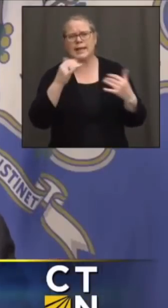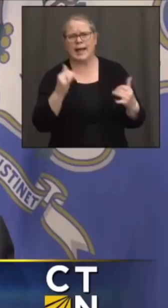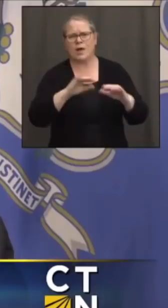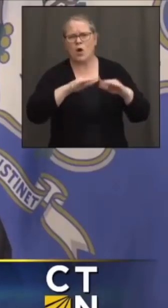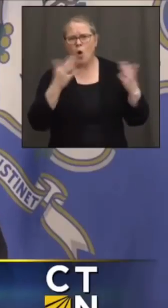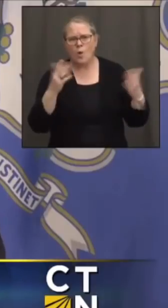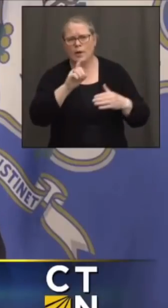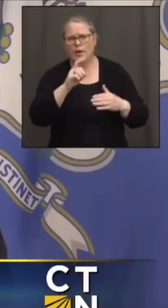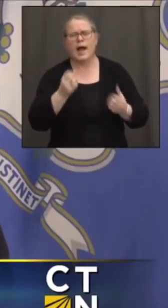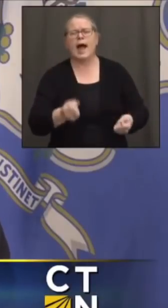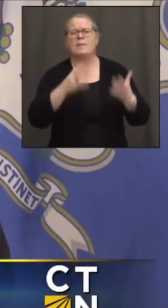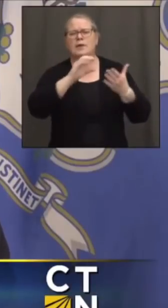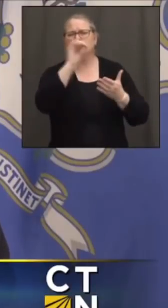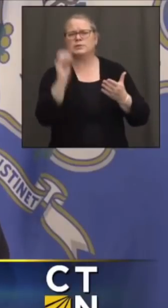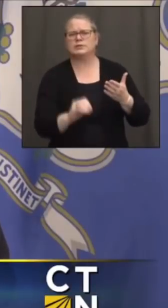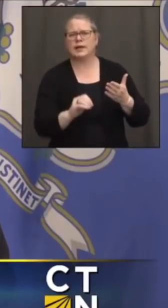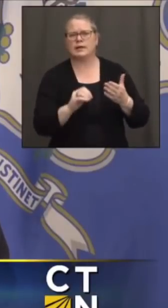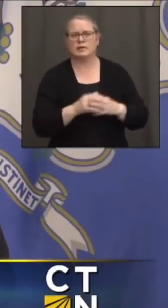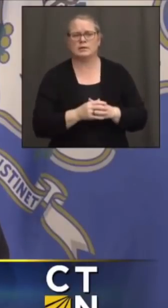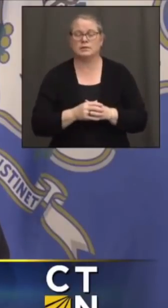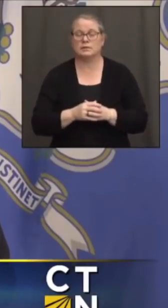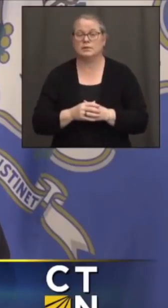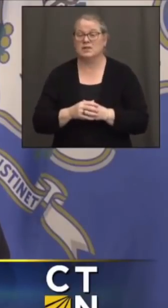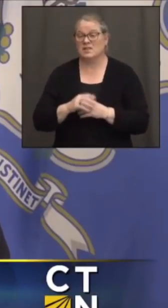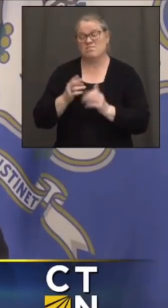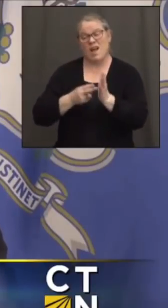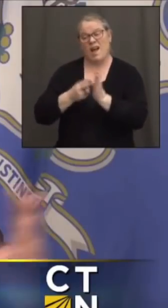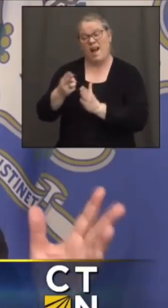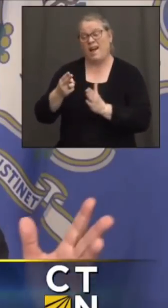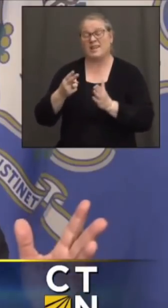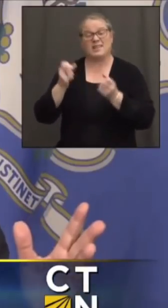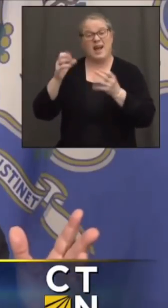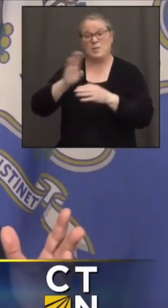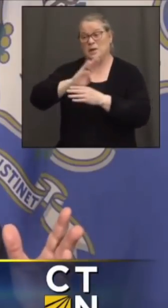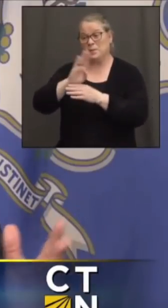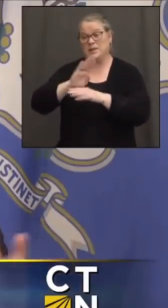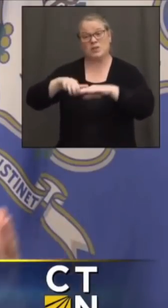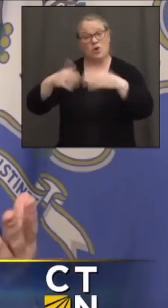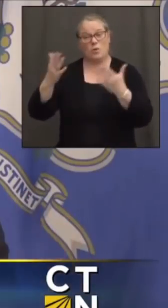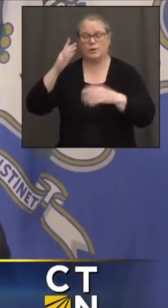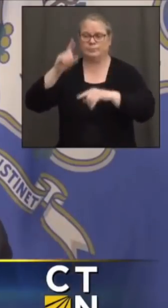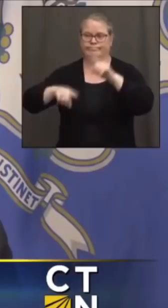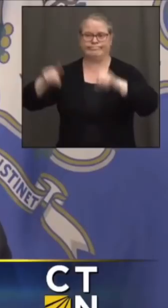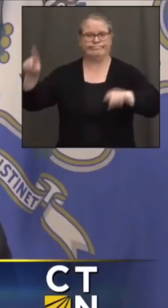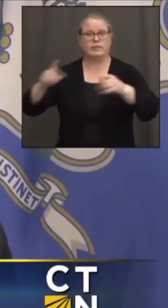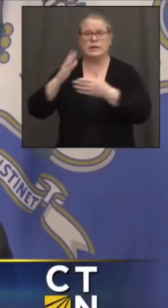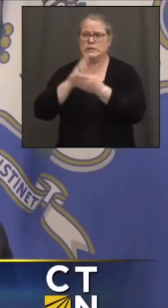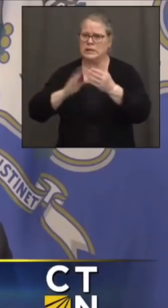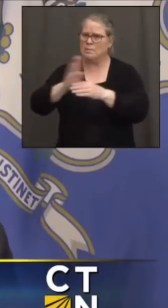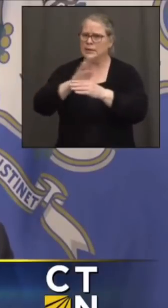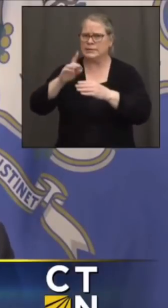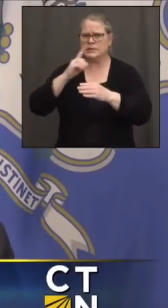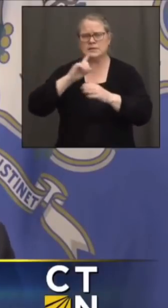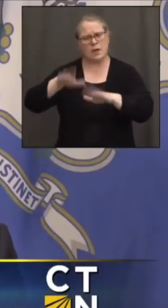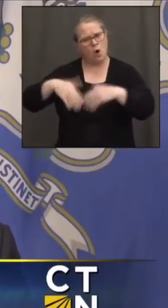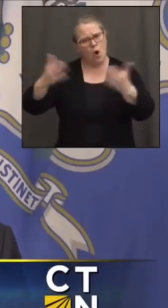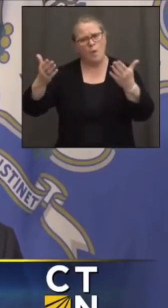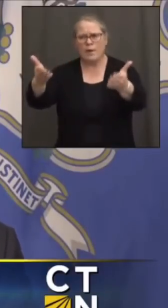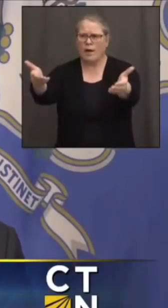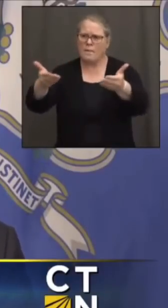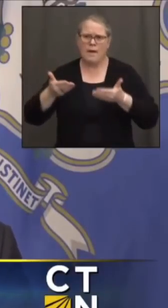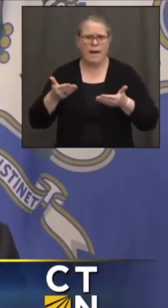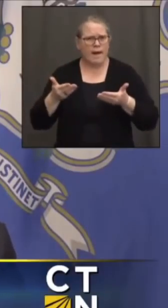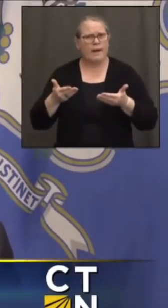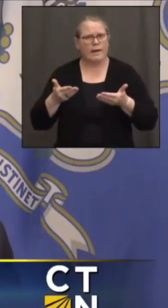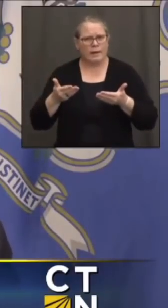I think that's a real mixed bag, to tell you the truth. While a lot of businesses are saying you're welcome to come back, come